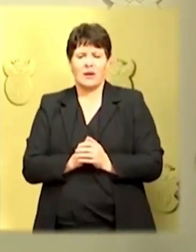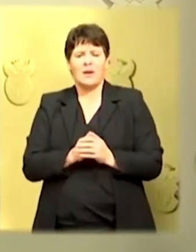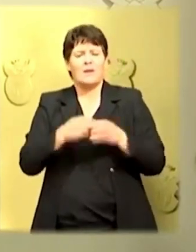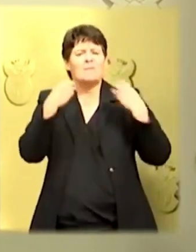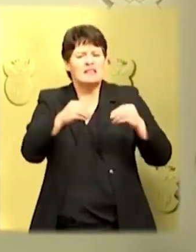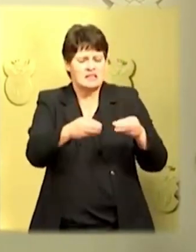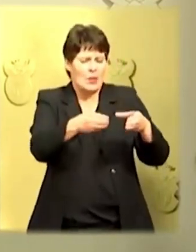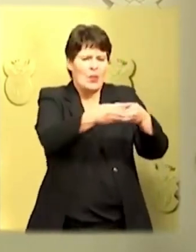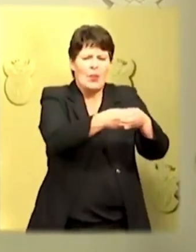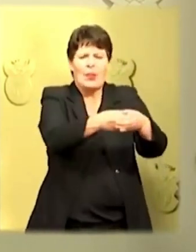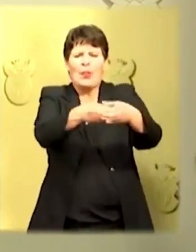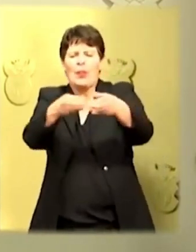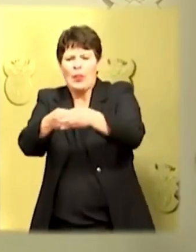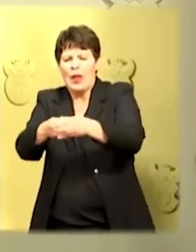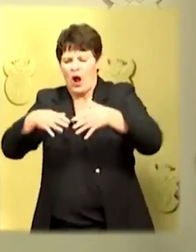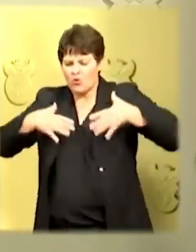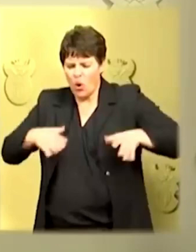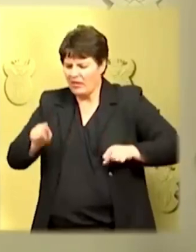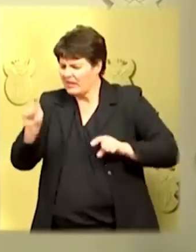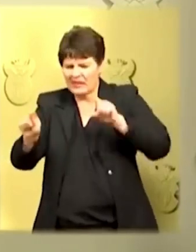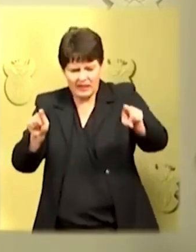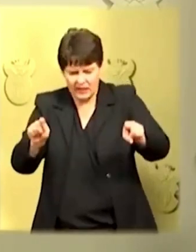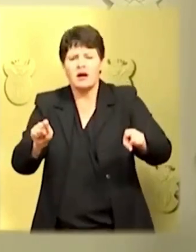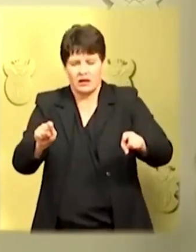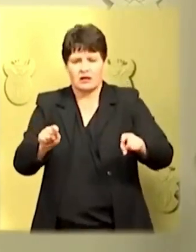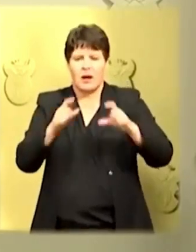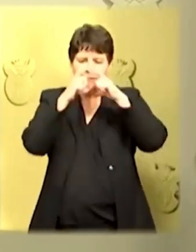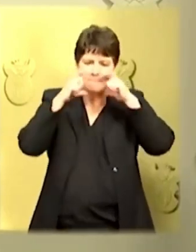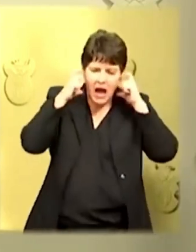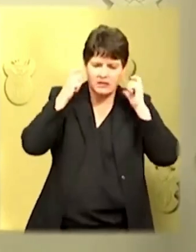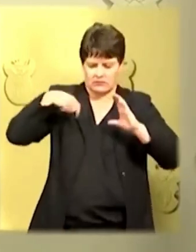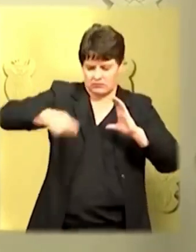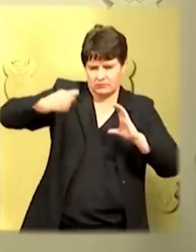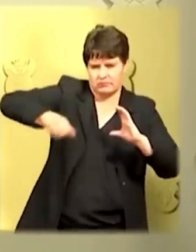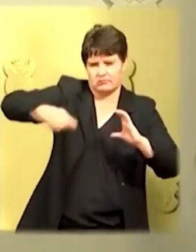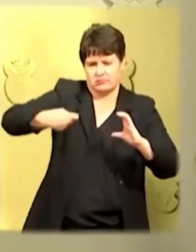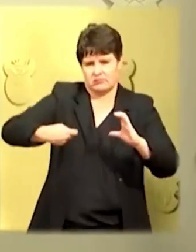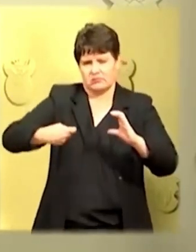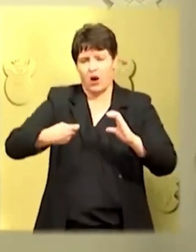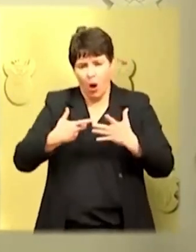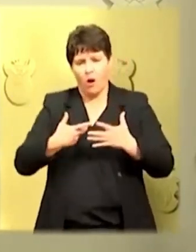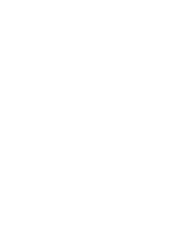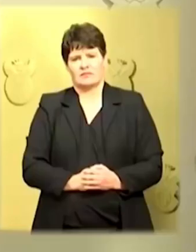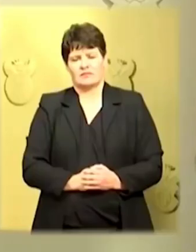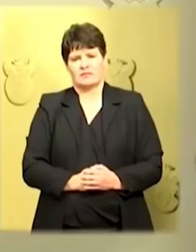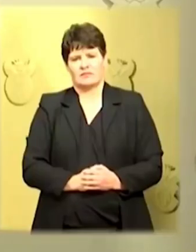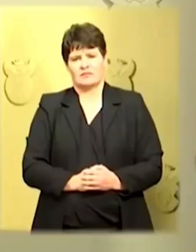businesses, are gearing up to produce these masks on a mask scale.